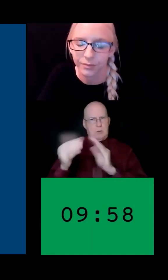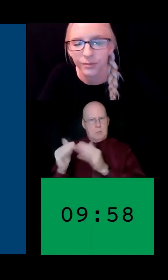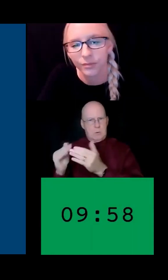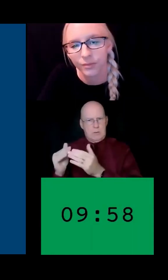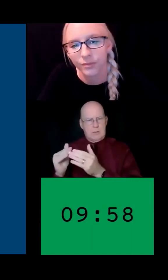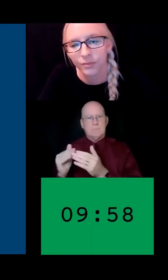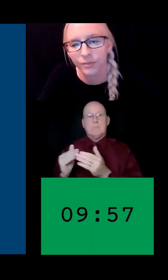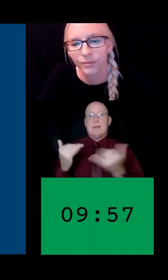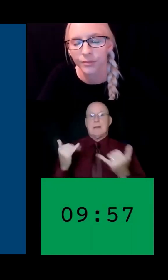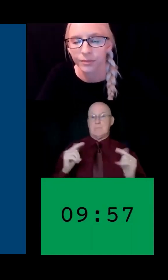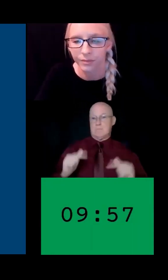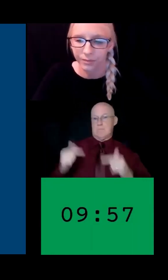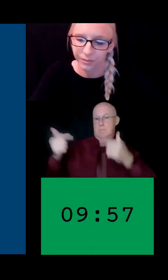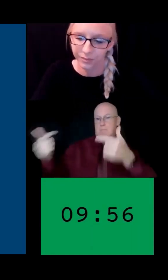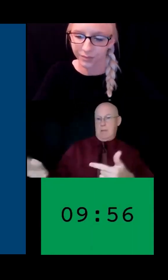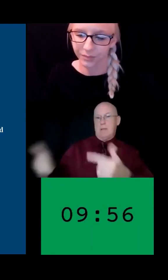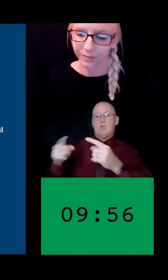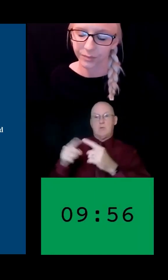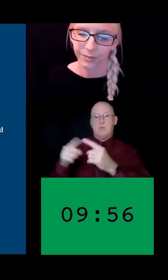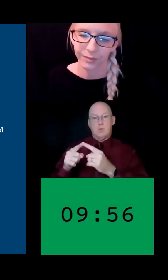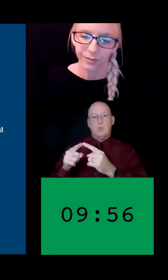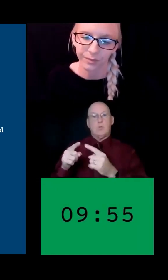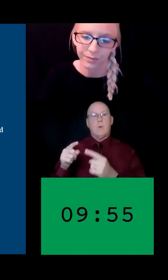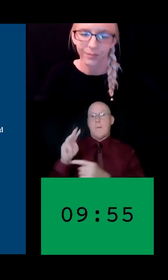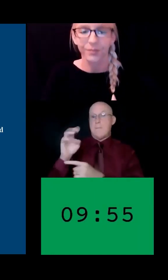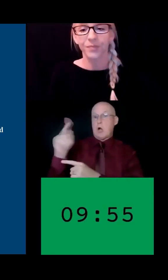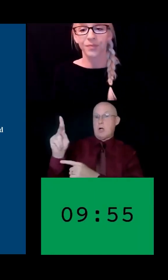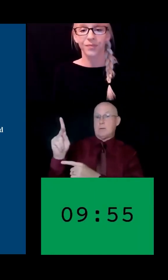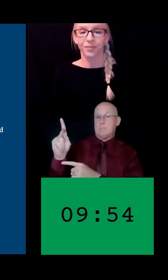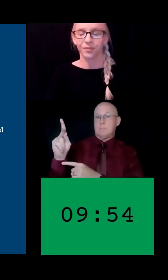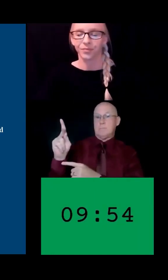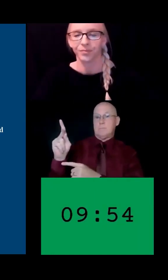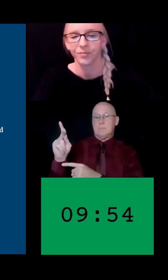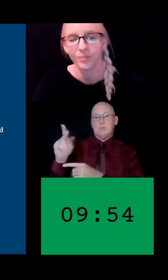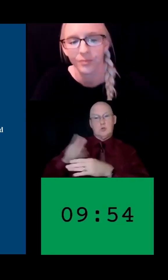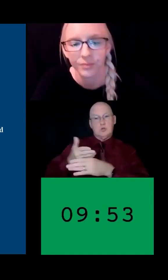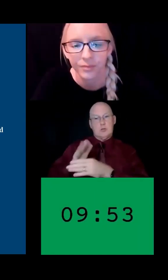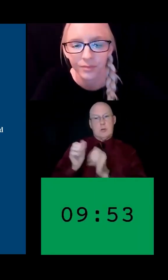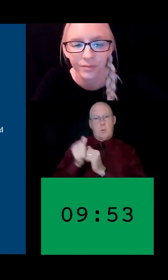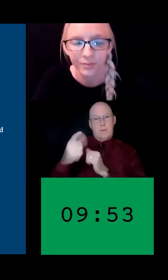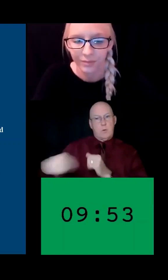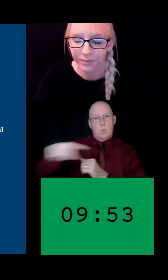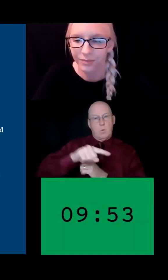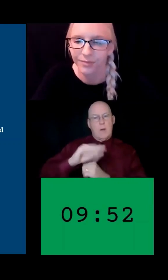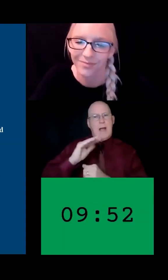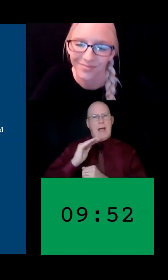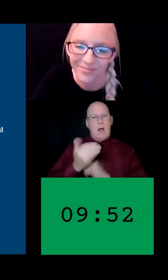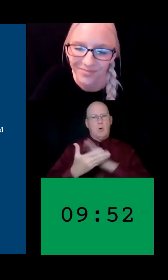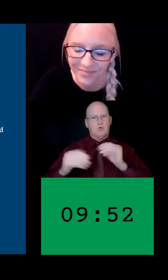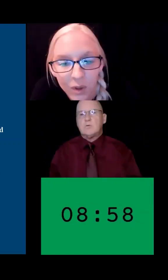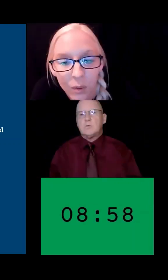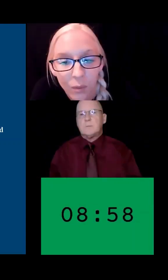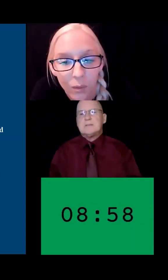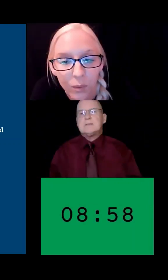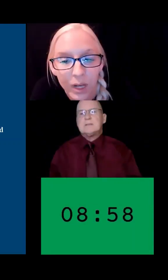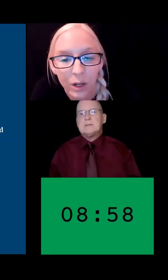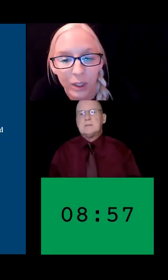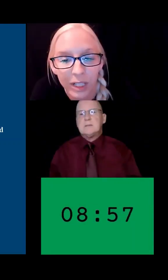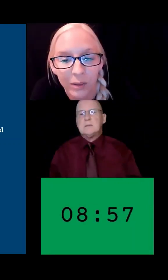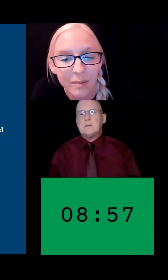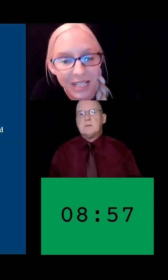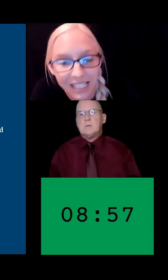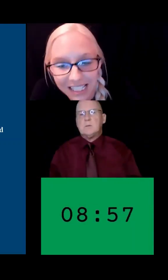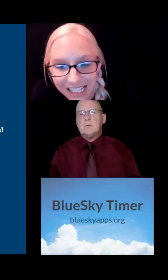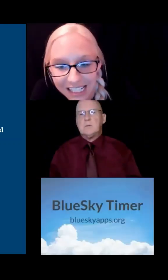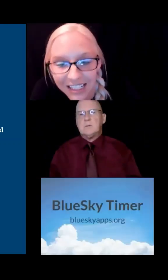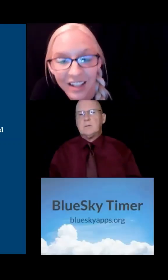I'm going to pass it on to Mark to share with you all our story. We are